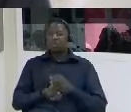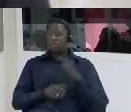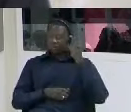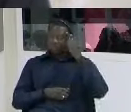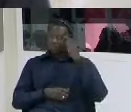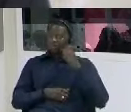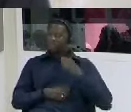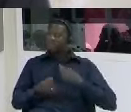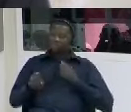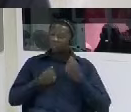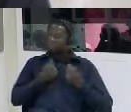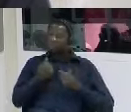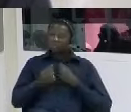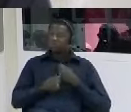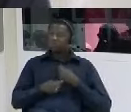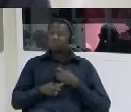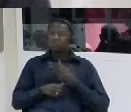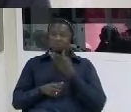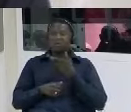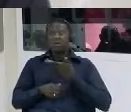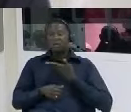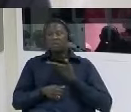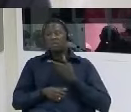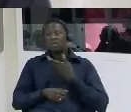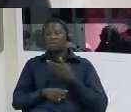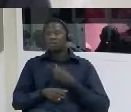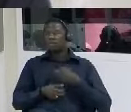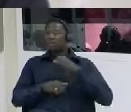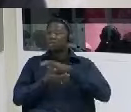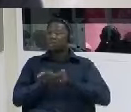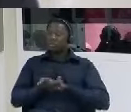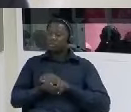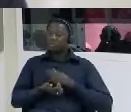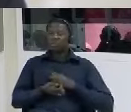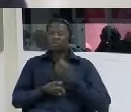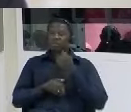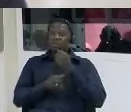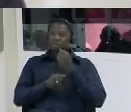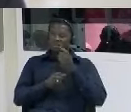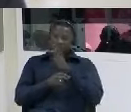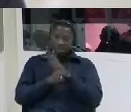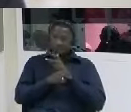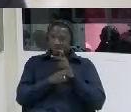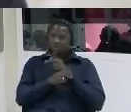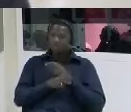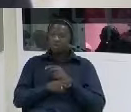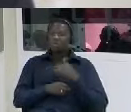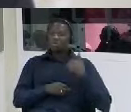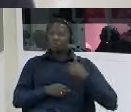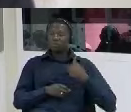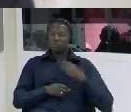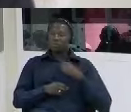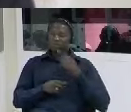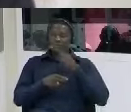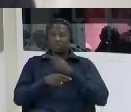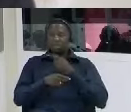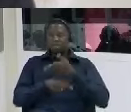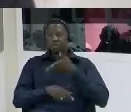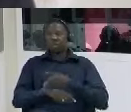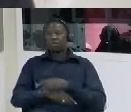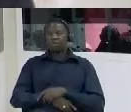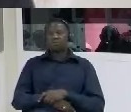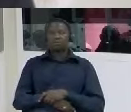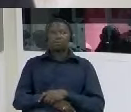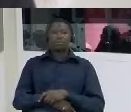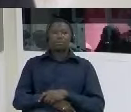in the hands of uh security uh agents of the gambia i